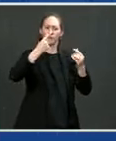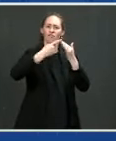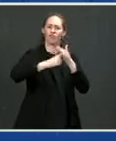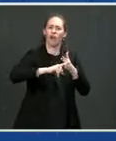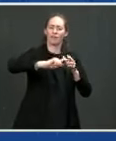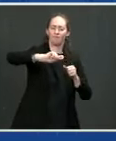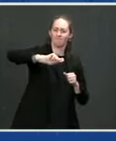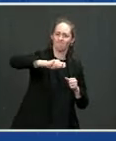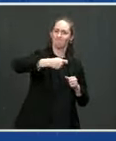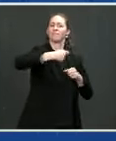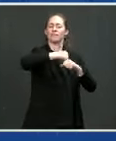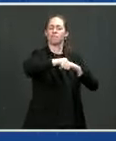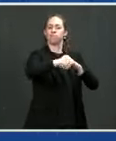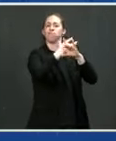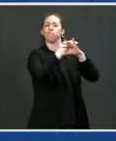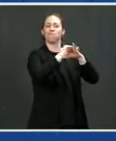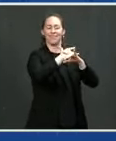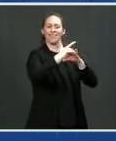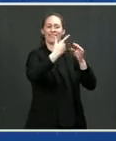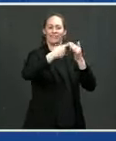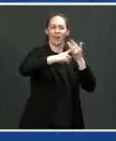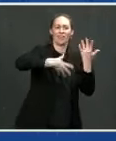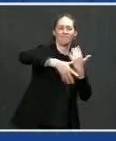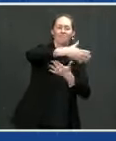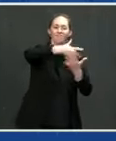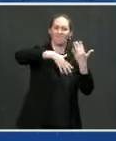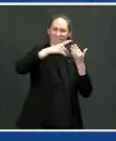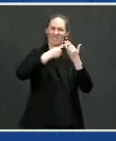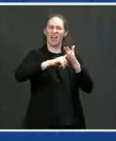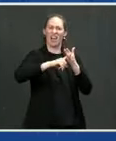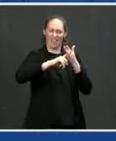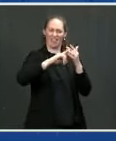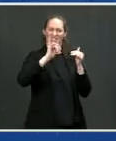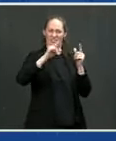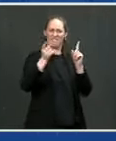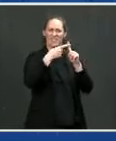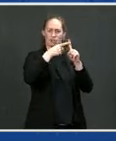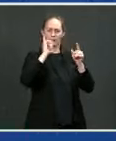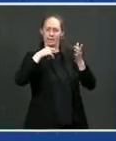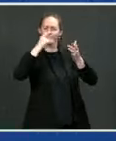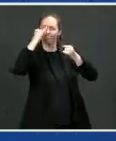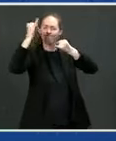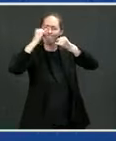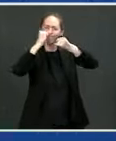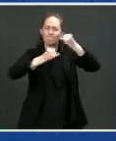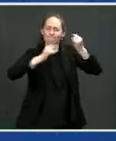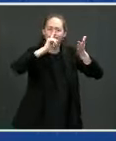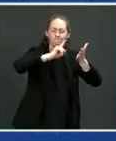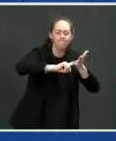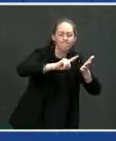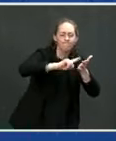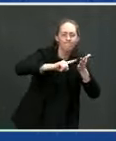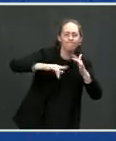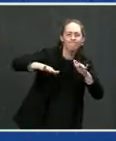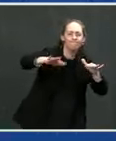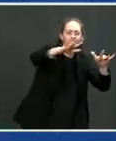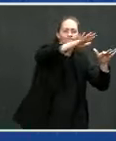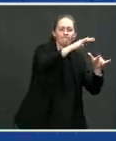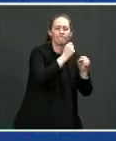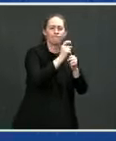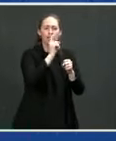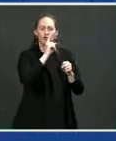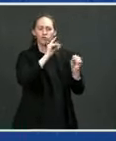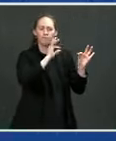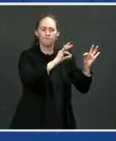are wrapped and they go to we perform a final inspection. Once the final inspection is complete, we do an interface with the customer.